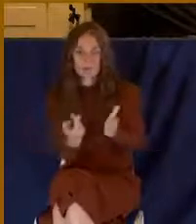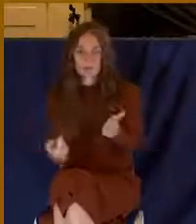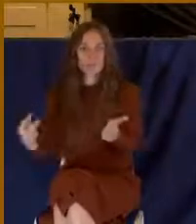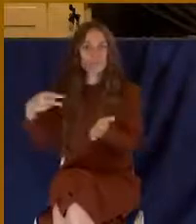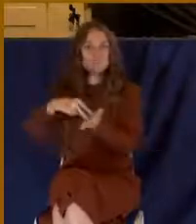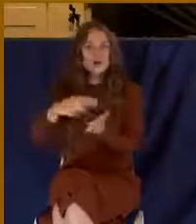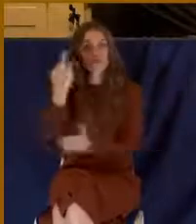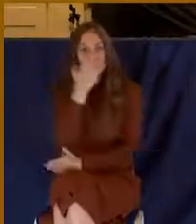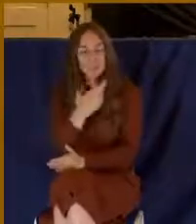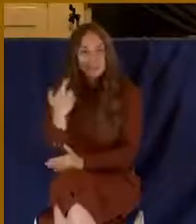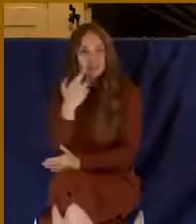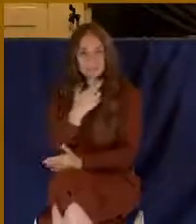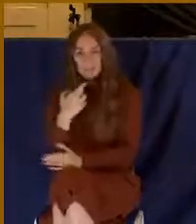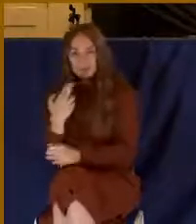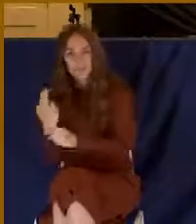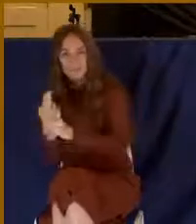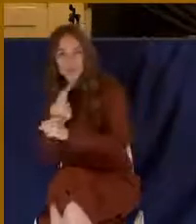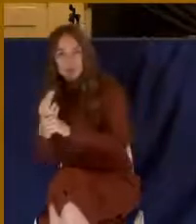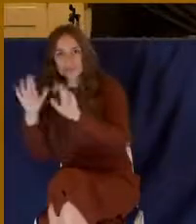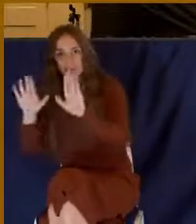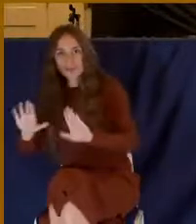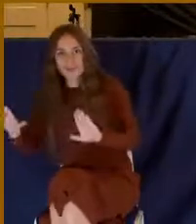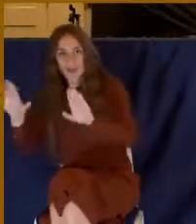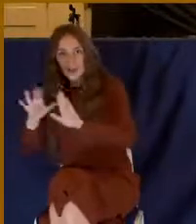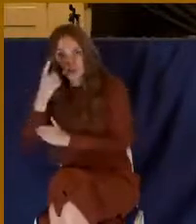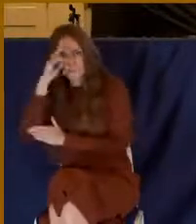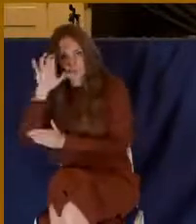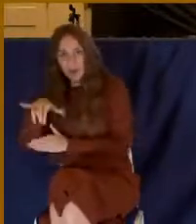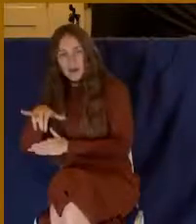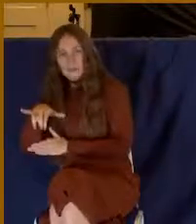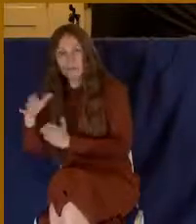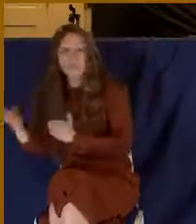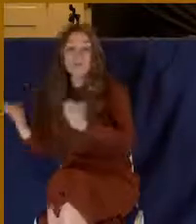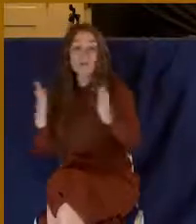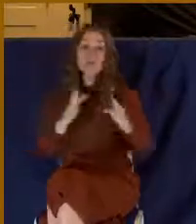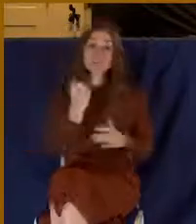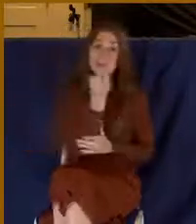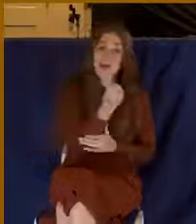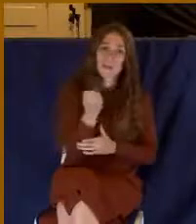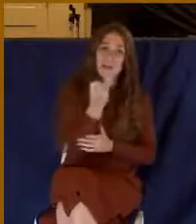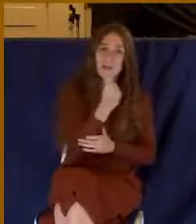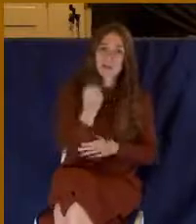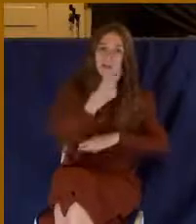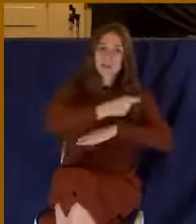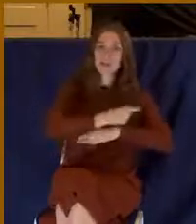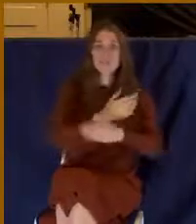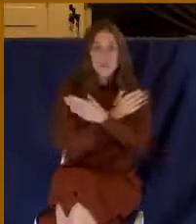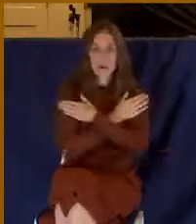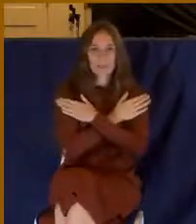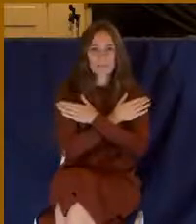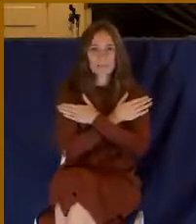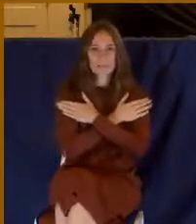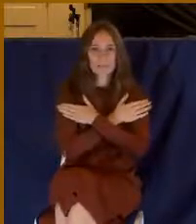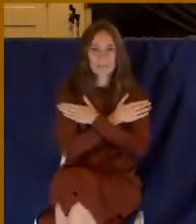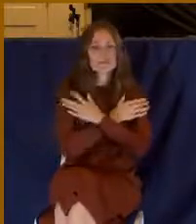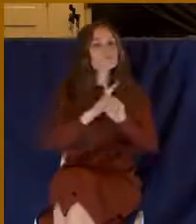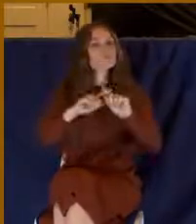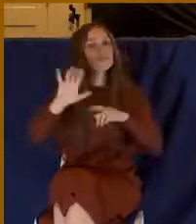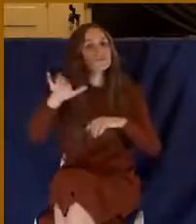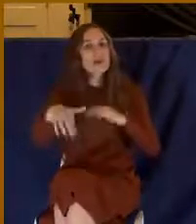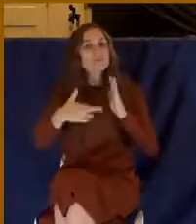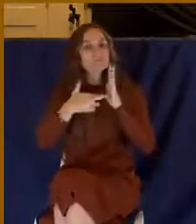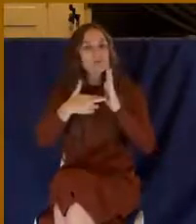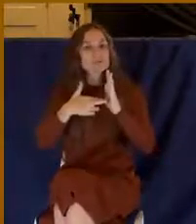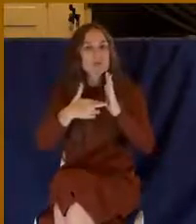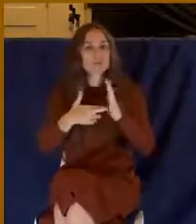We sanctify it. But technically, Saturday is the Sabbath, but it means a day of rest. But here's the deal. That stood for the rest that